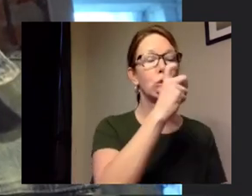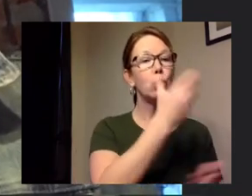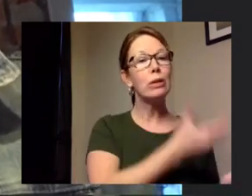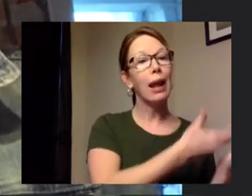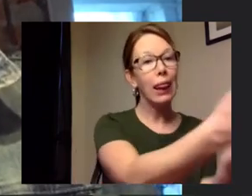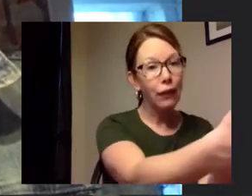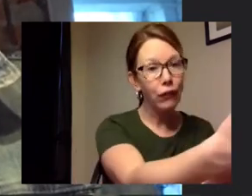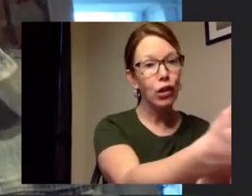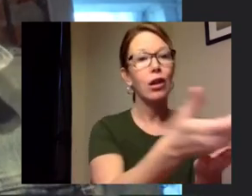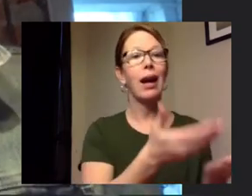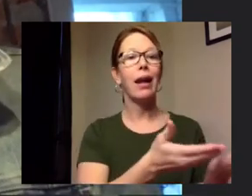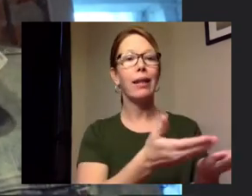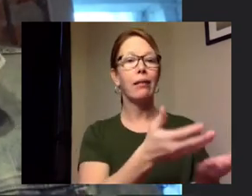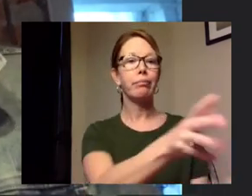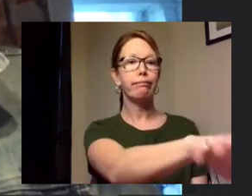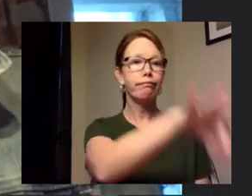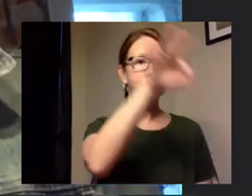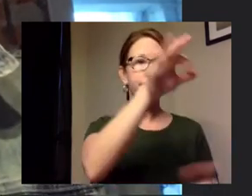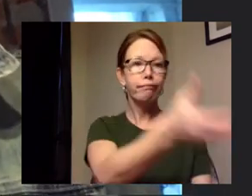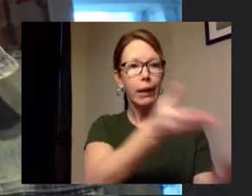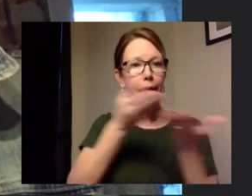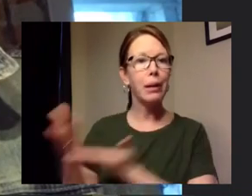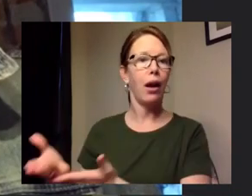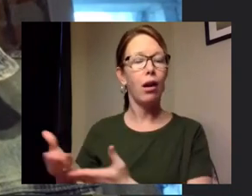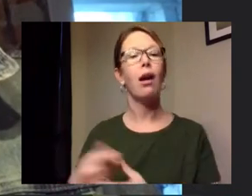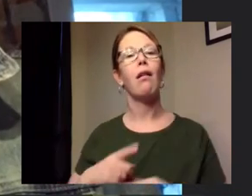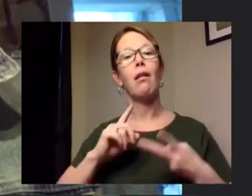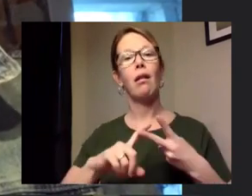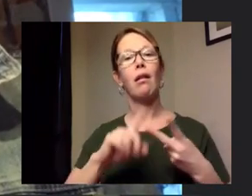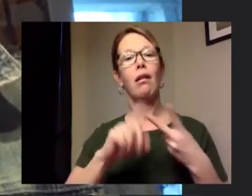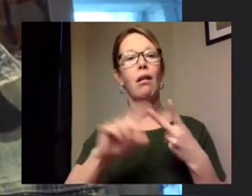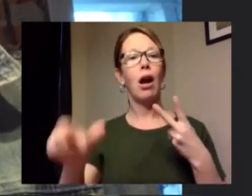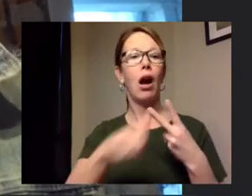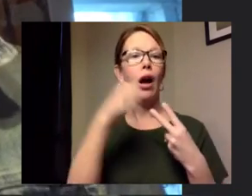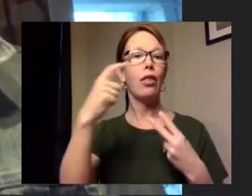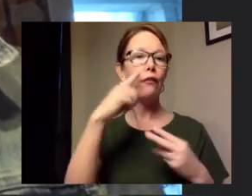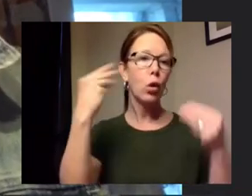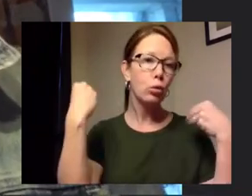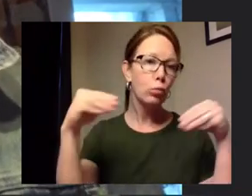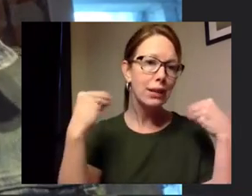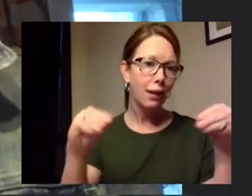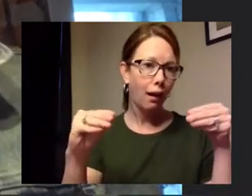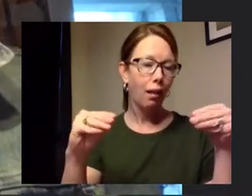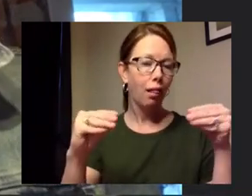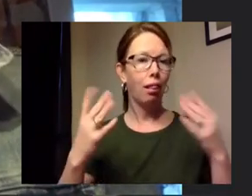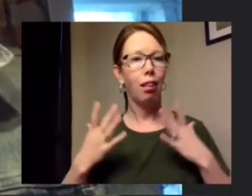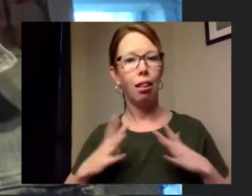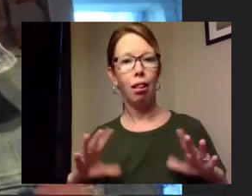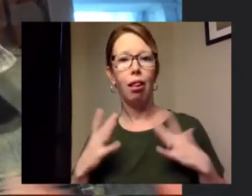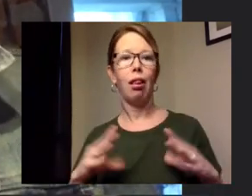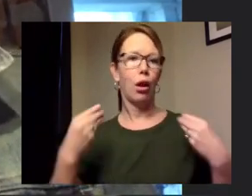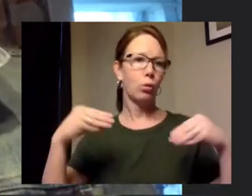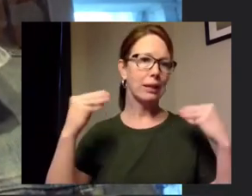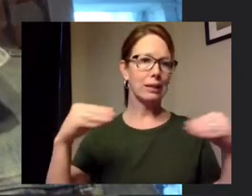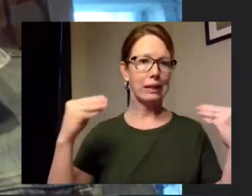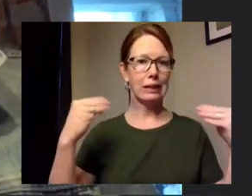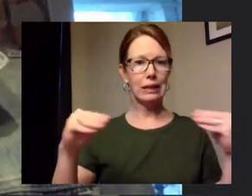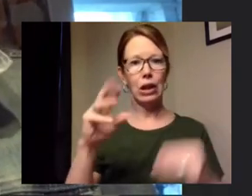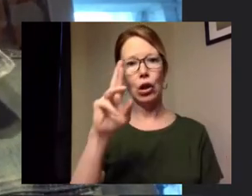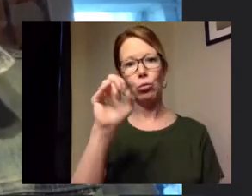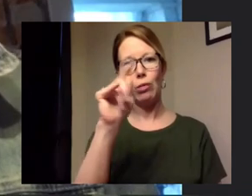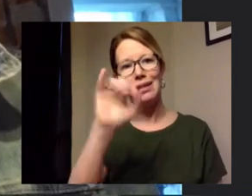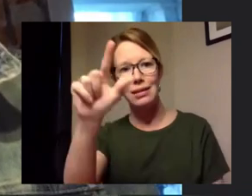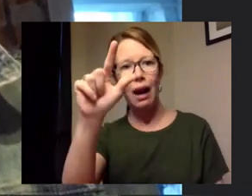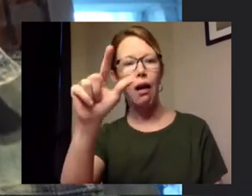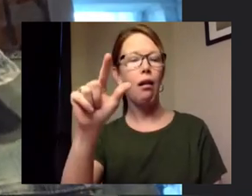and carryout and we have another for uh retail um local retail of the essential businesses